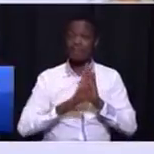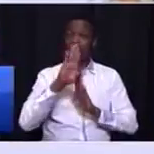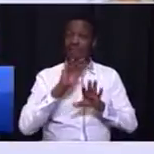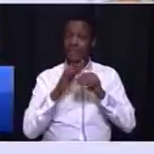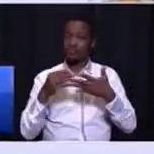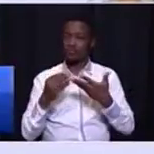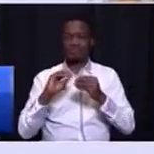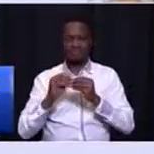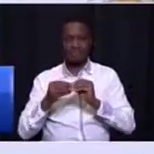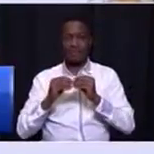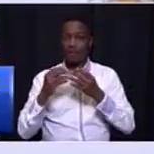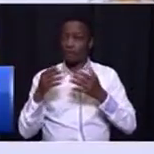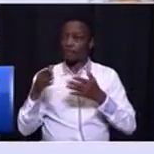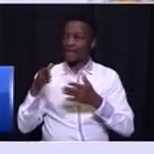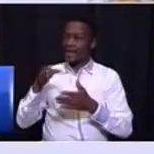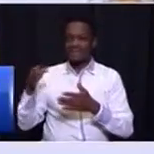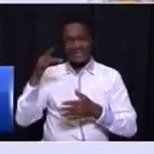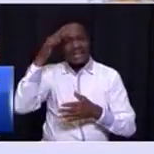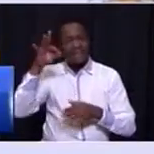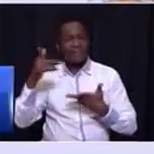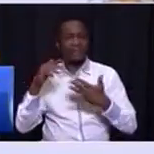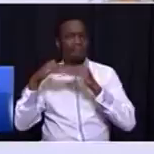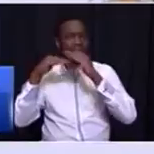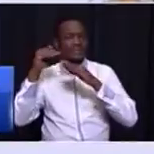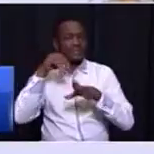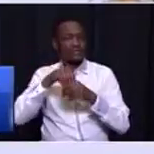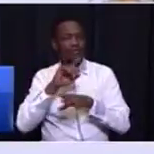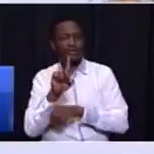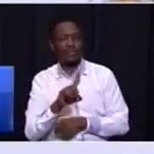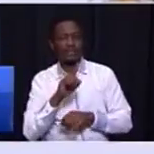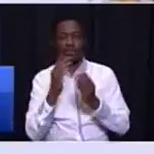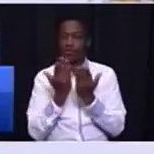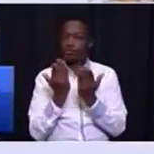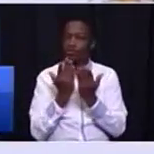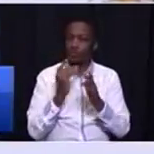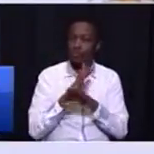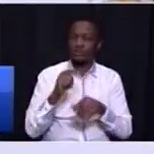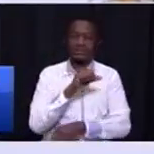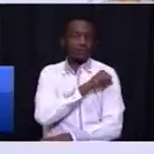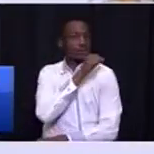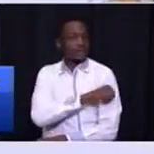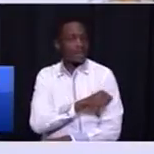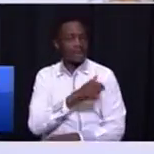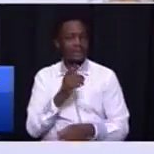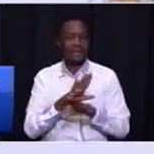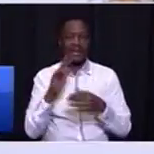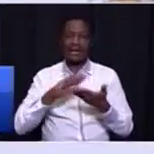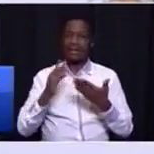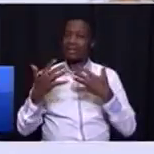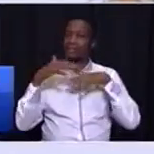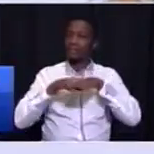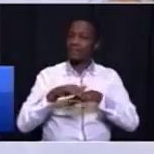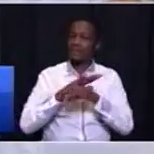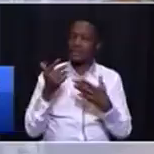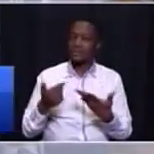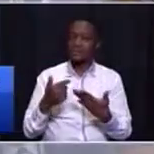existing government buildings, including schools, clinics, and hospitals, and the implementation of